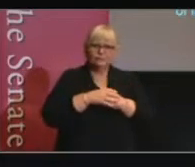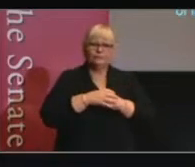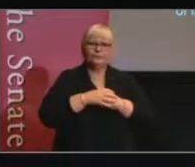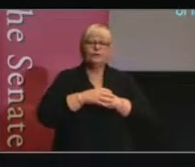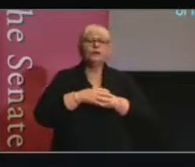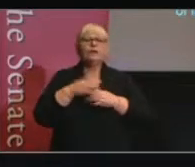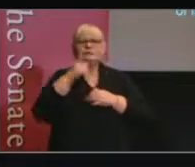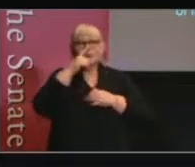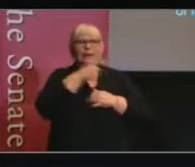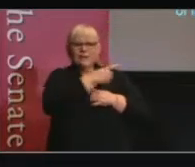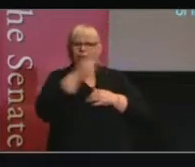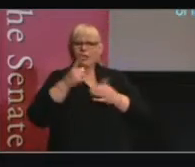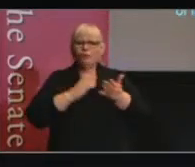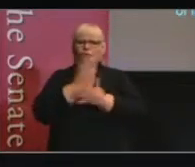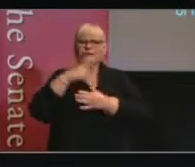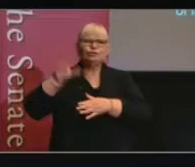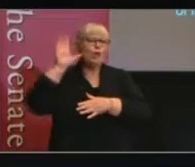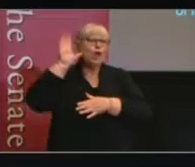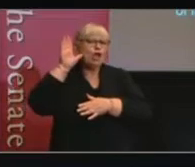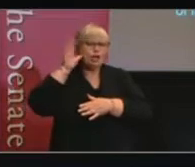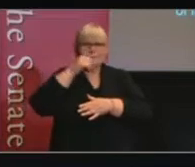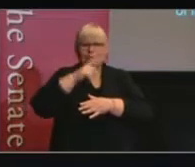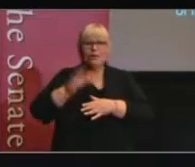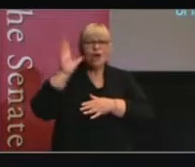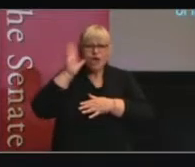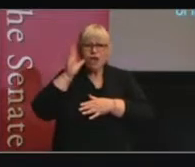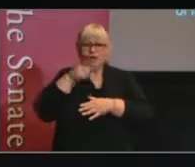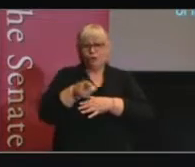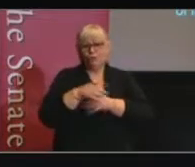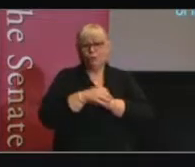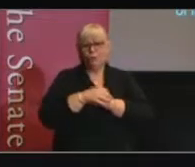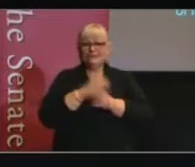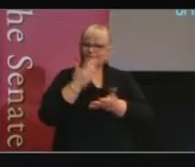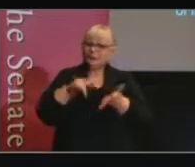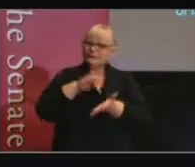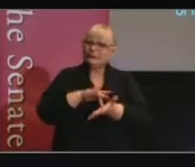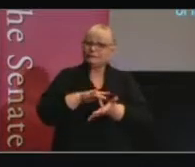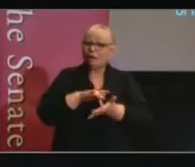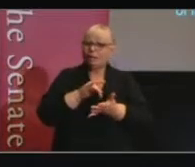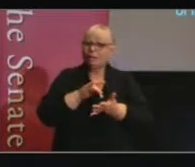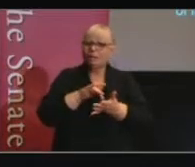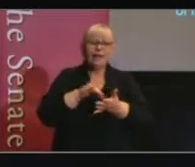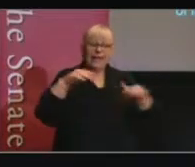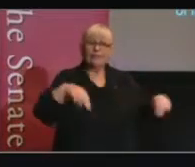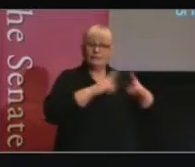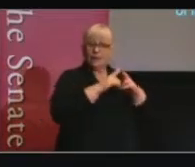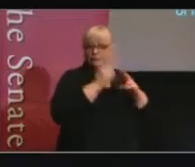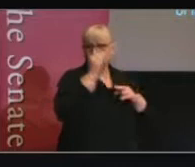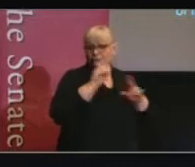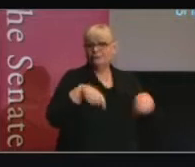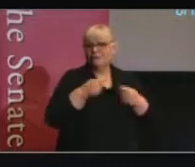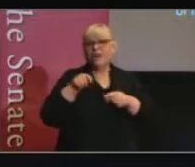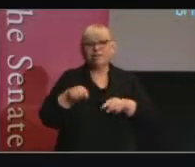heard in the process of lawmaking is central and parliamentary committees provide that as well,